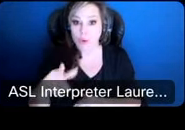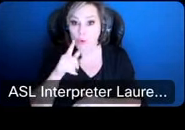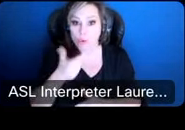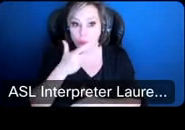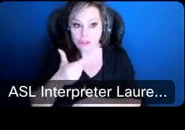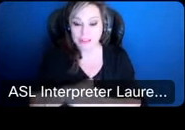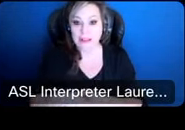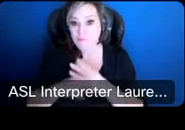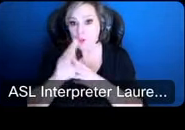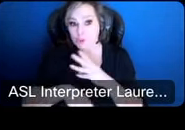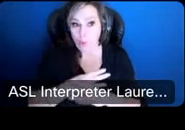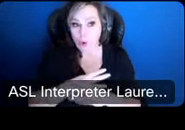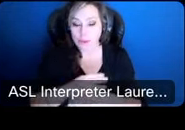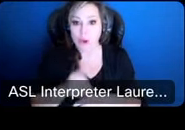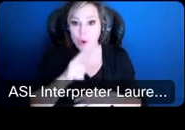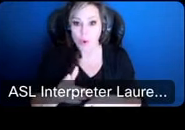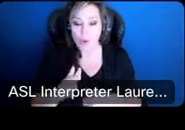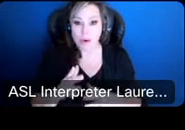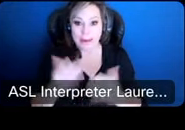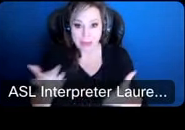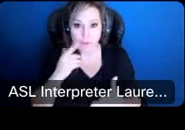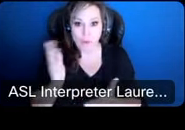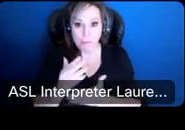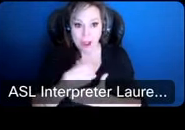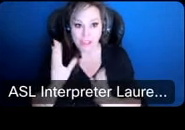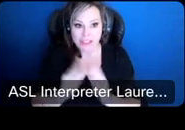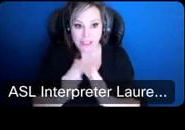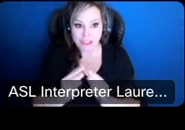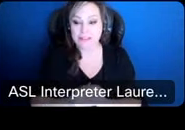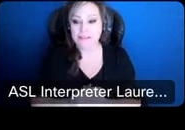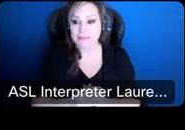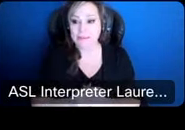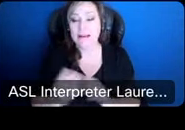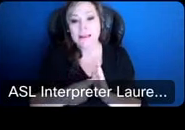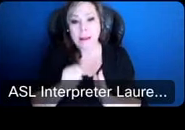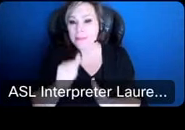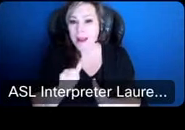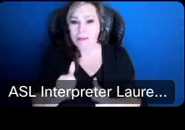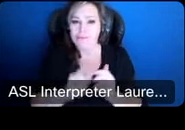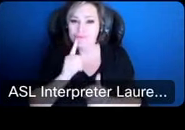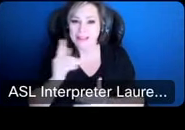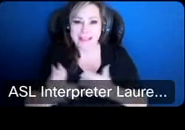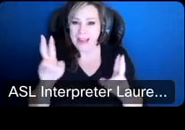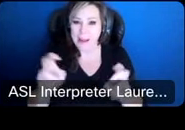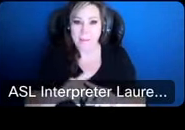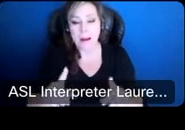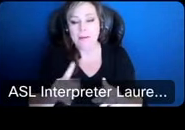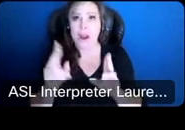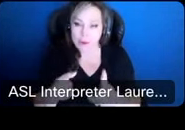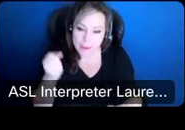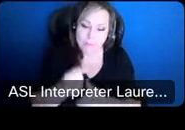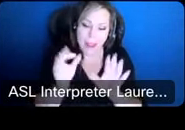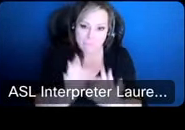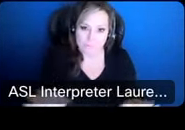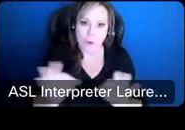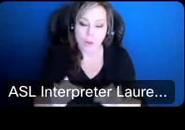world who tuned in for a budget session uh sometimes this isn't the most exciting topic but it's an incredibly impactful topic not only to